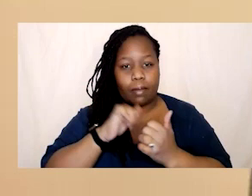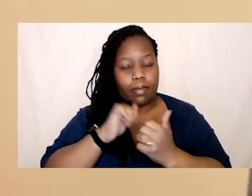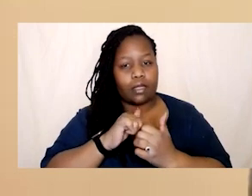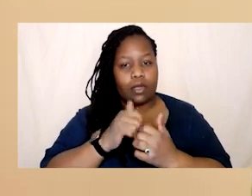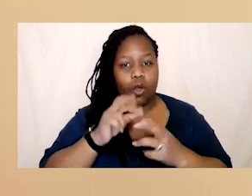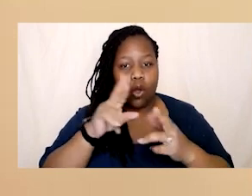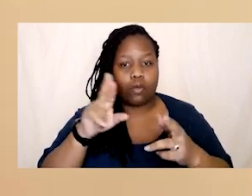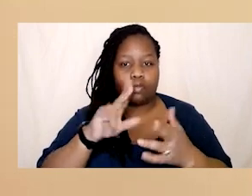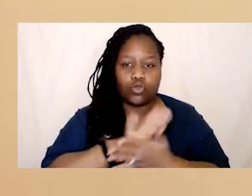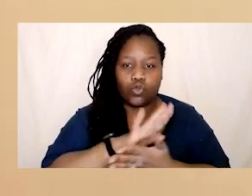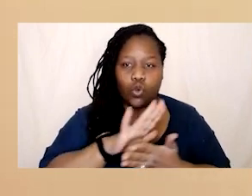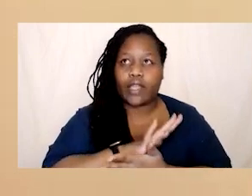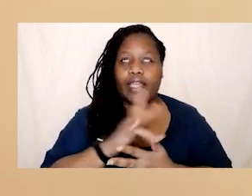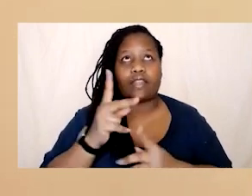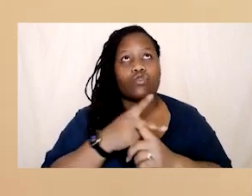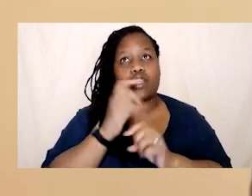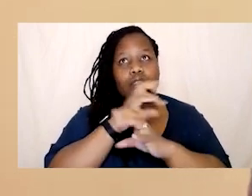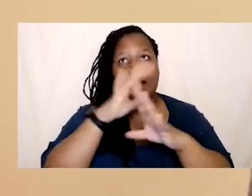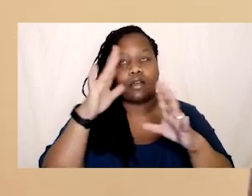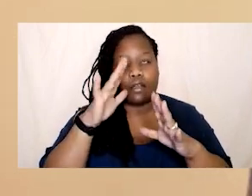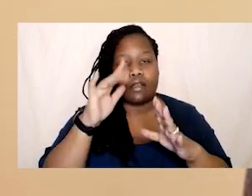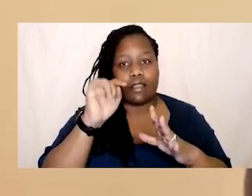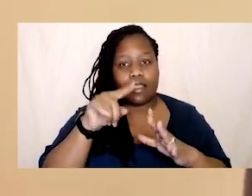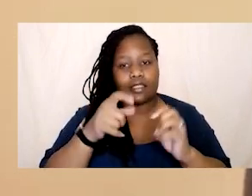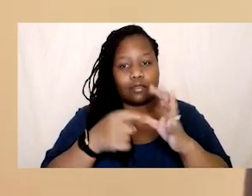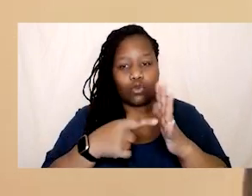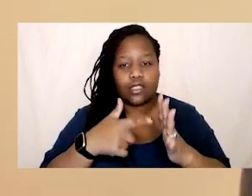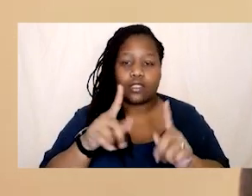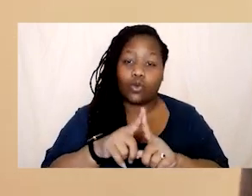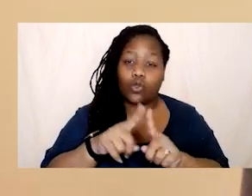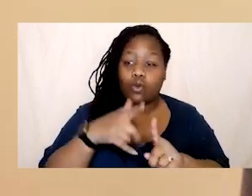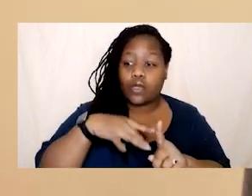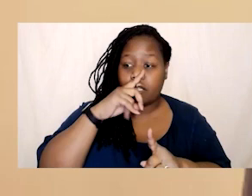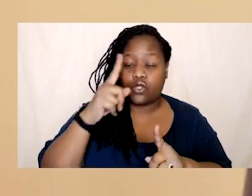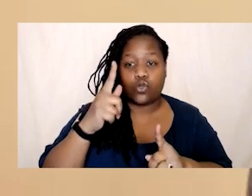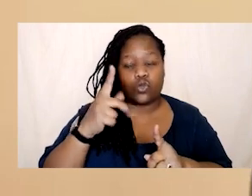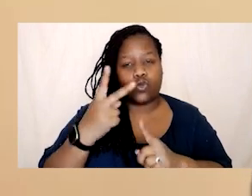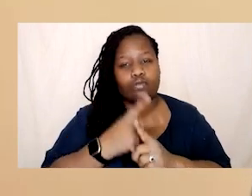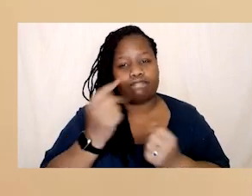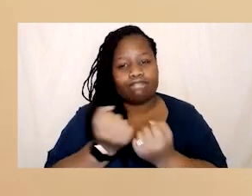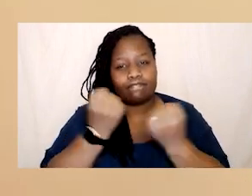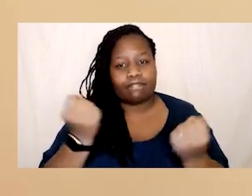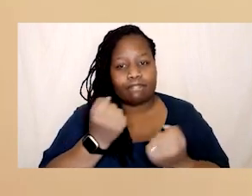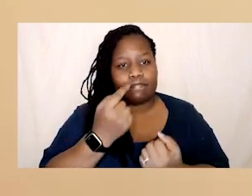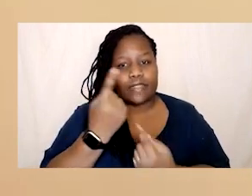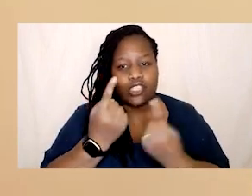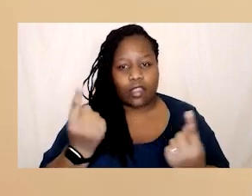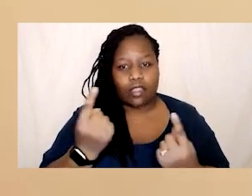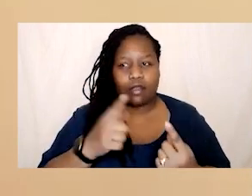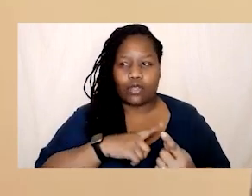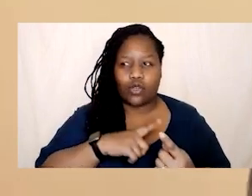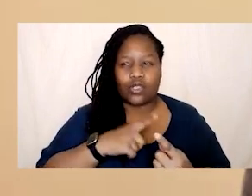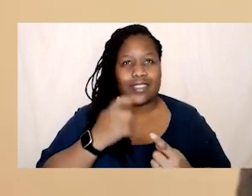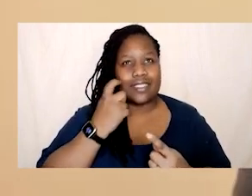reimagining and, and empowering. Because it is really easy to get that